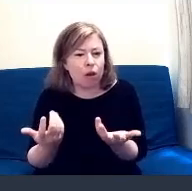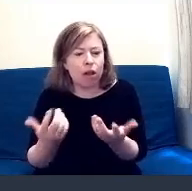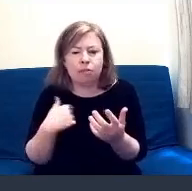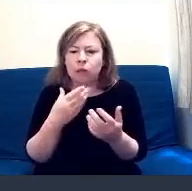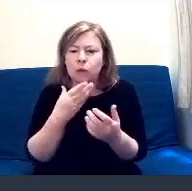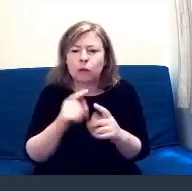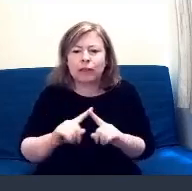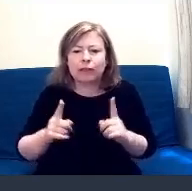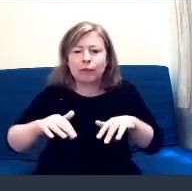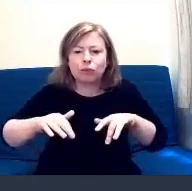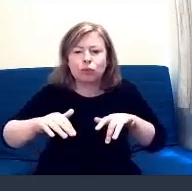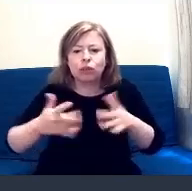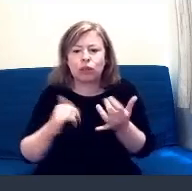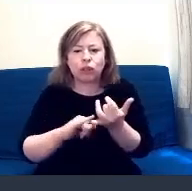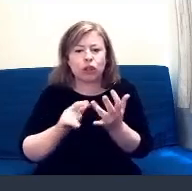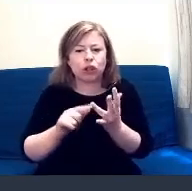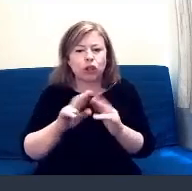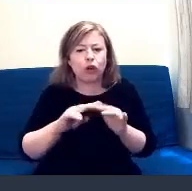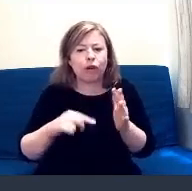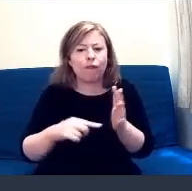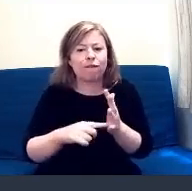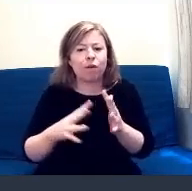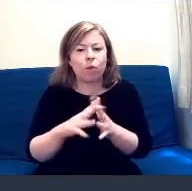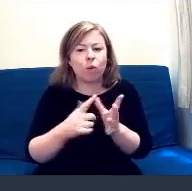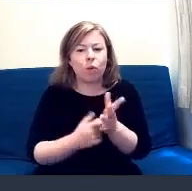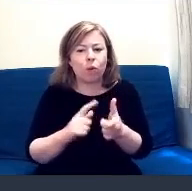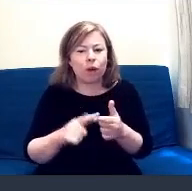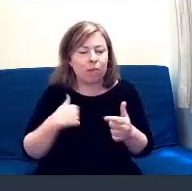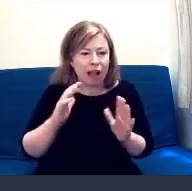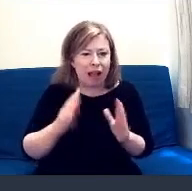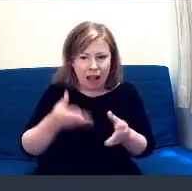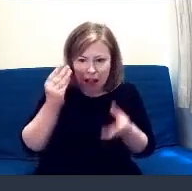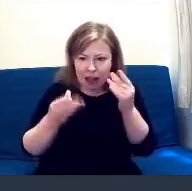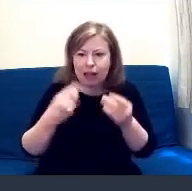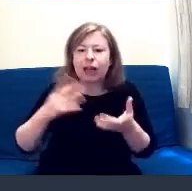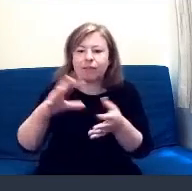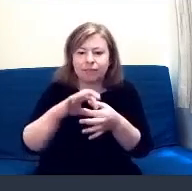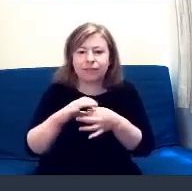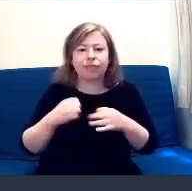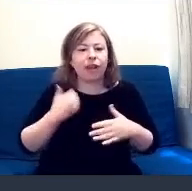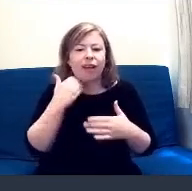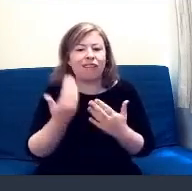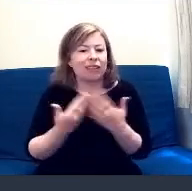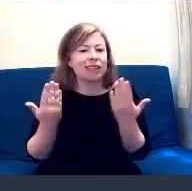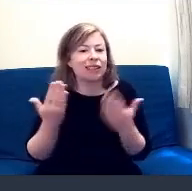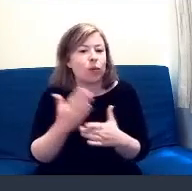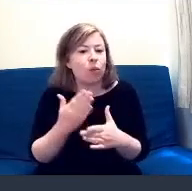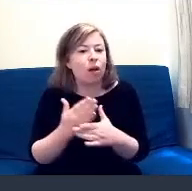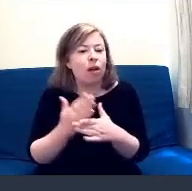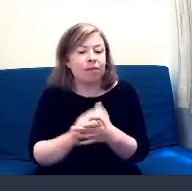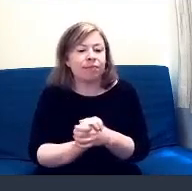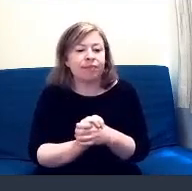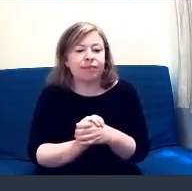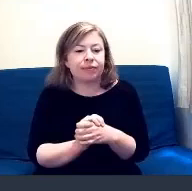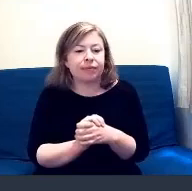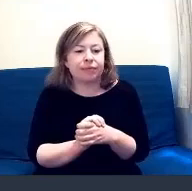that we've had to learn and incorporate into our sort of day to day running. So it's